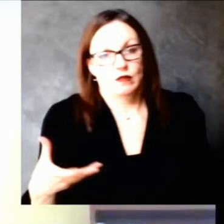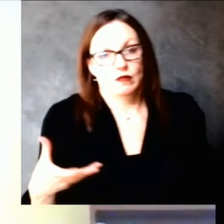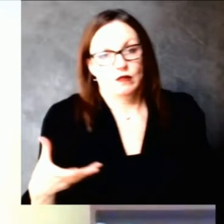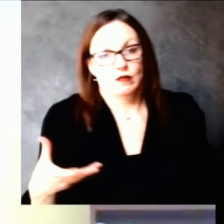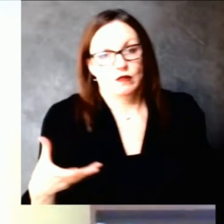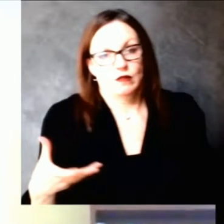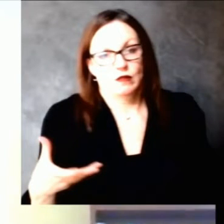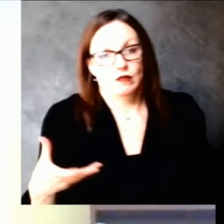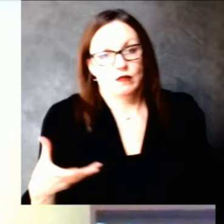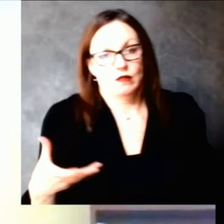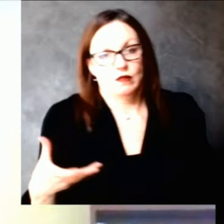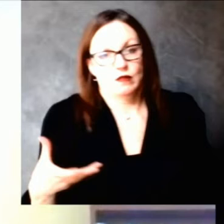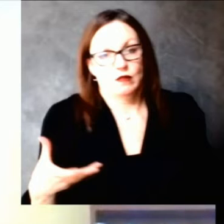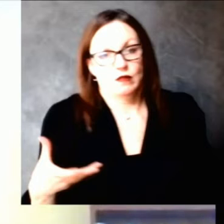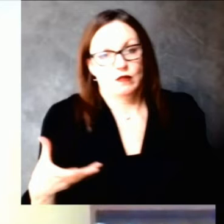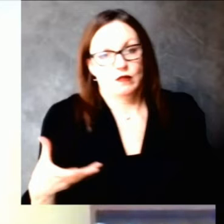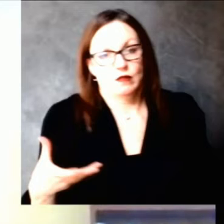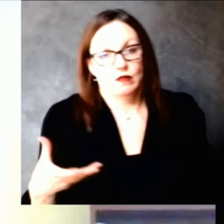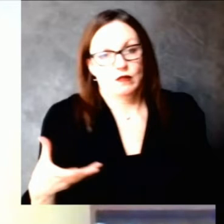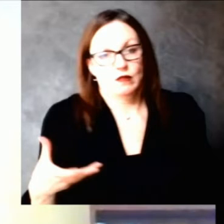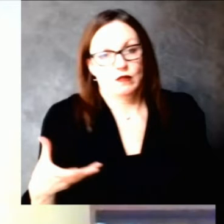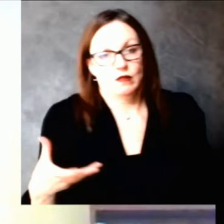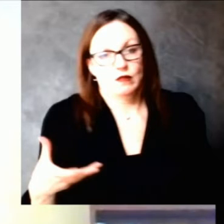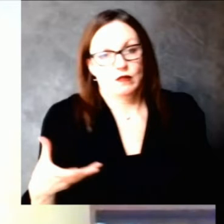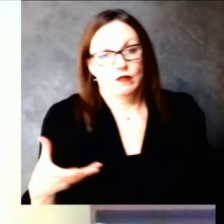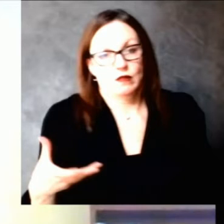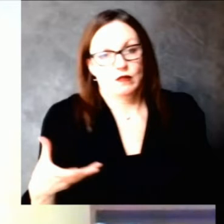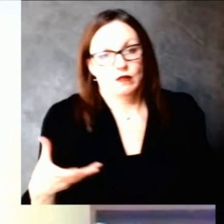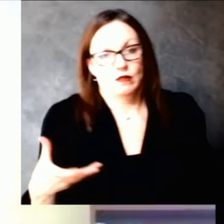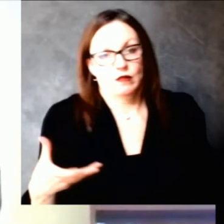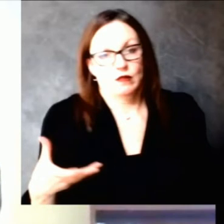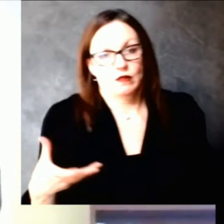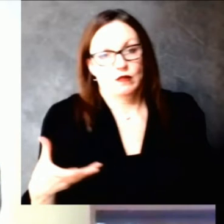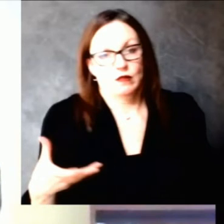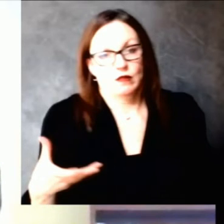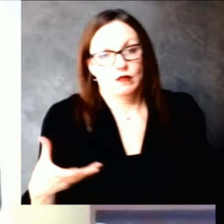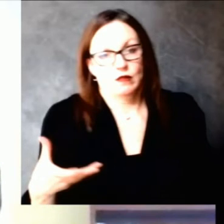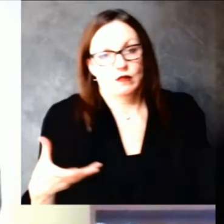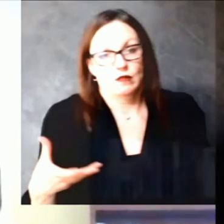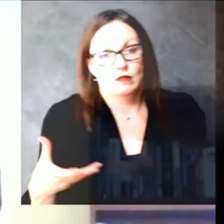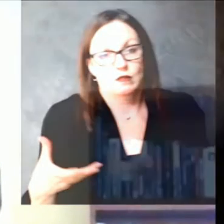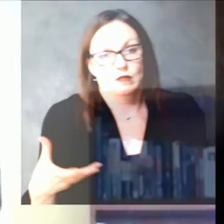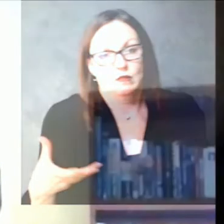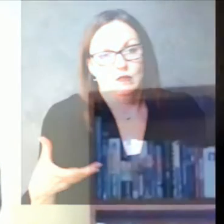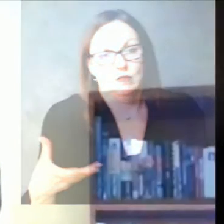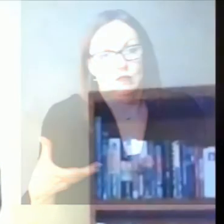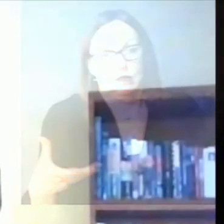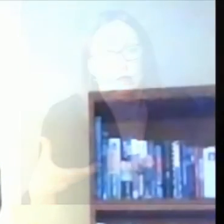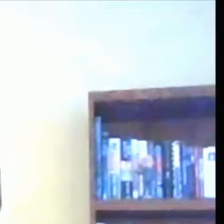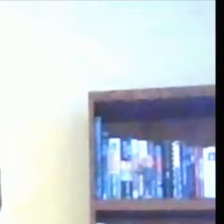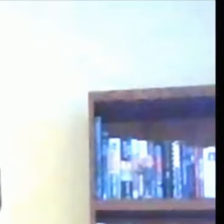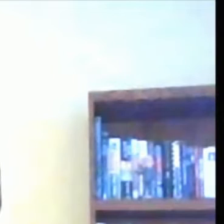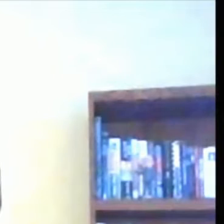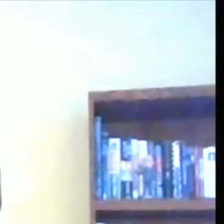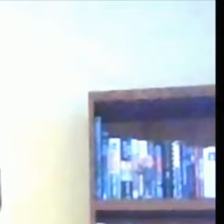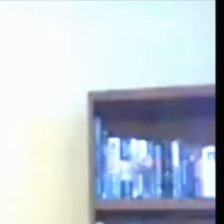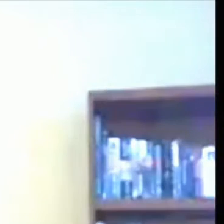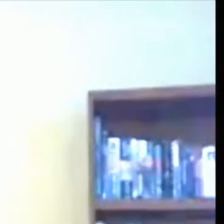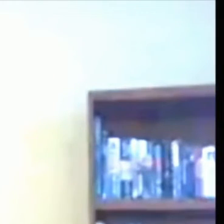because of the nature of correctional facility and scheduled to begin